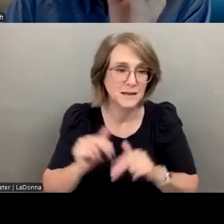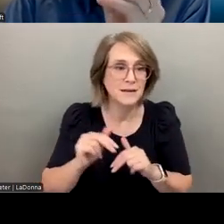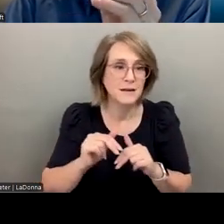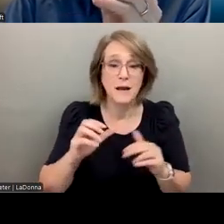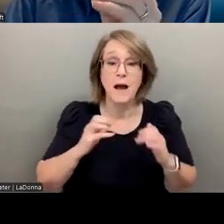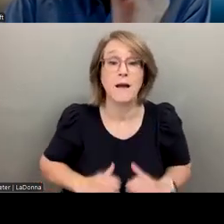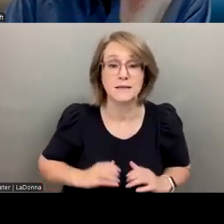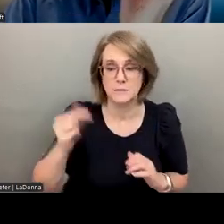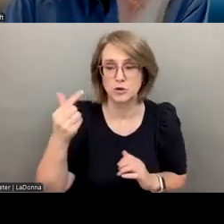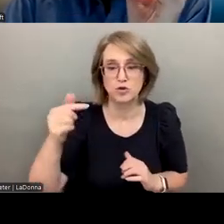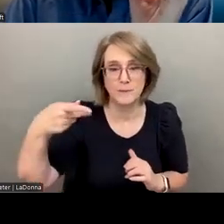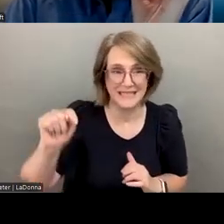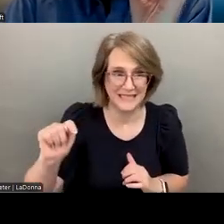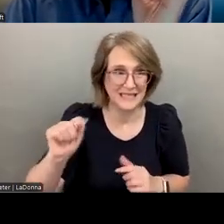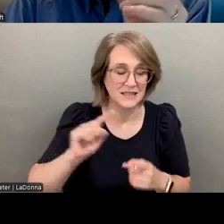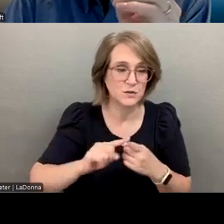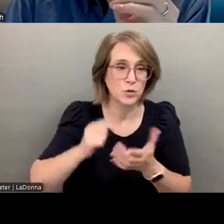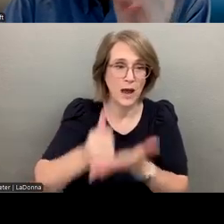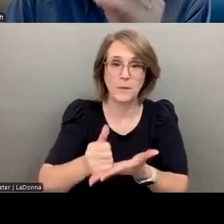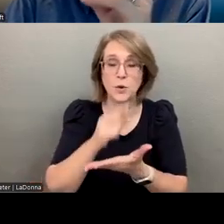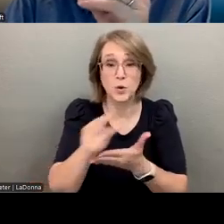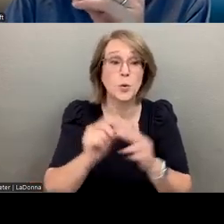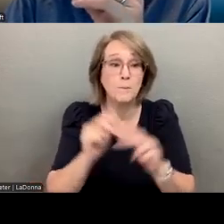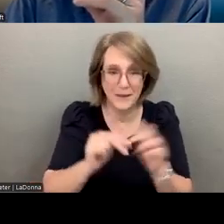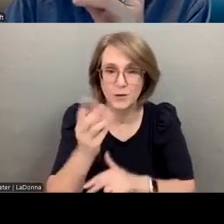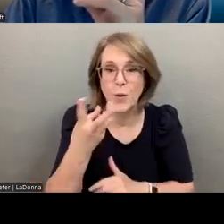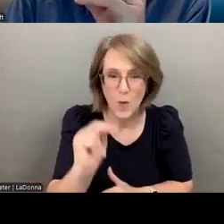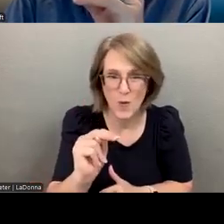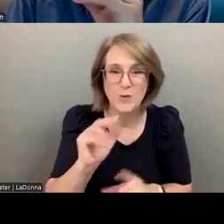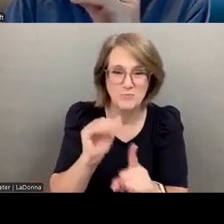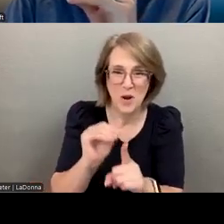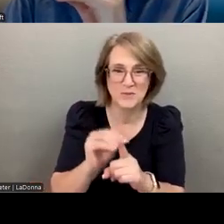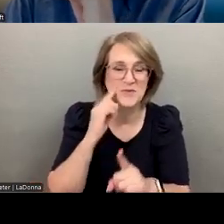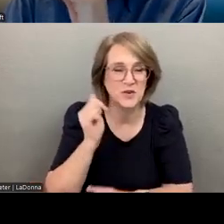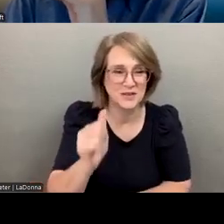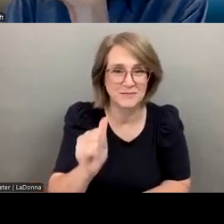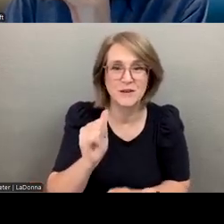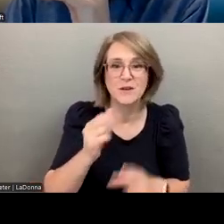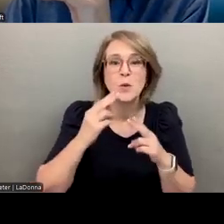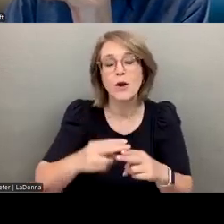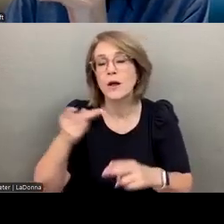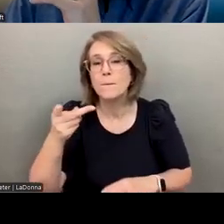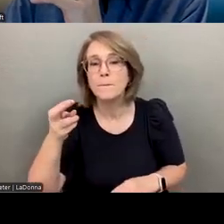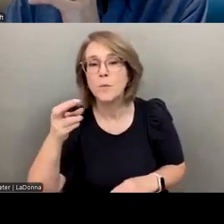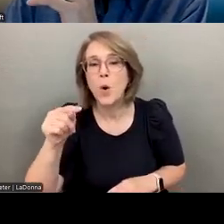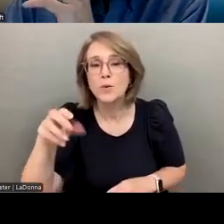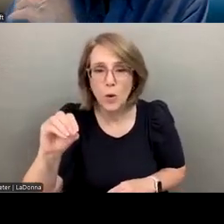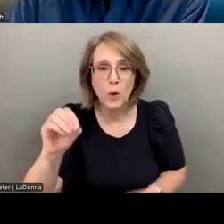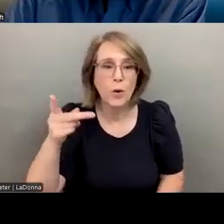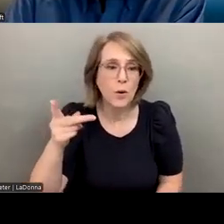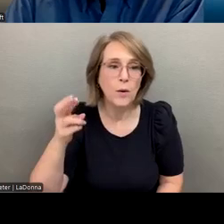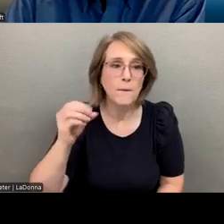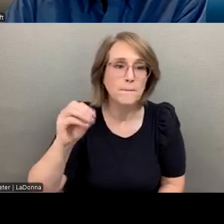custom GPT to help you build the prompts to build your own custom GPTs. We call it the proto-prompter, give it away at all